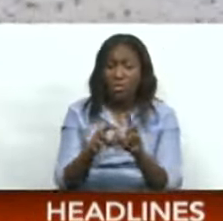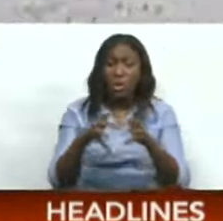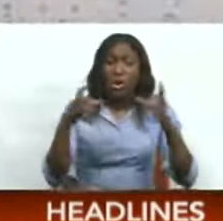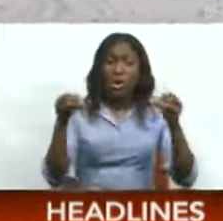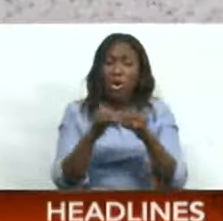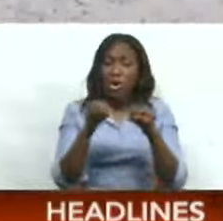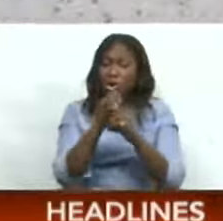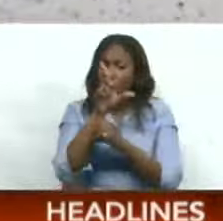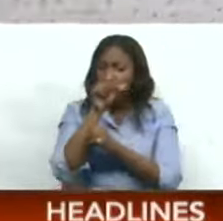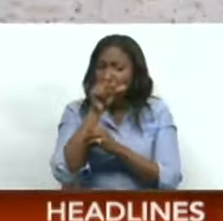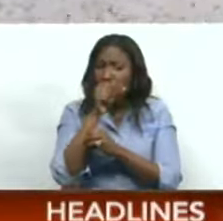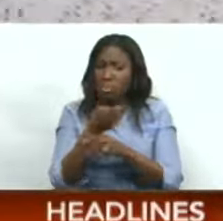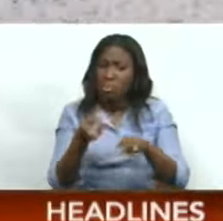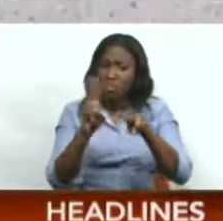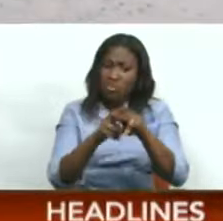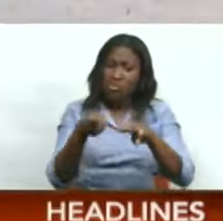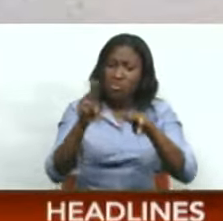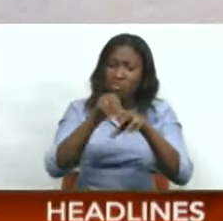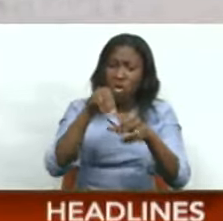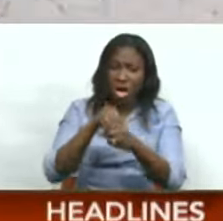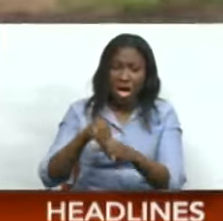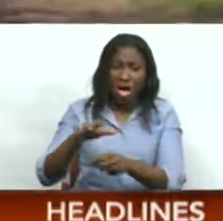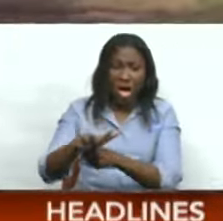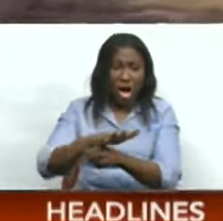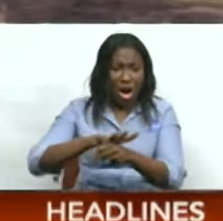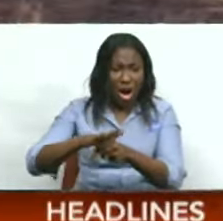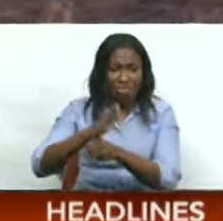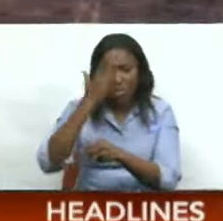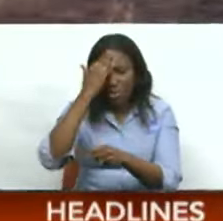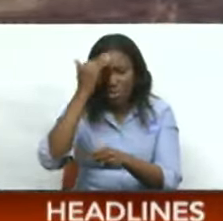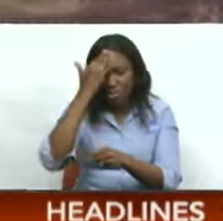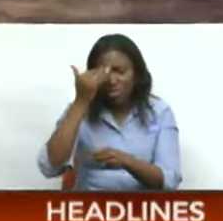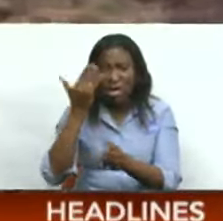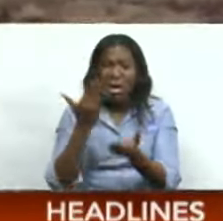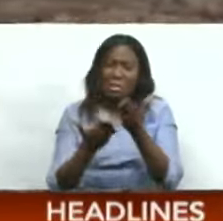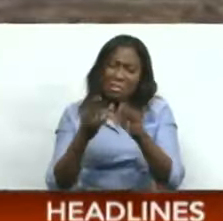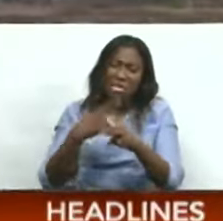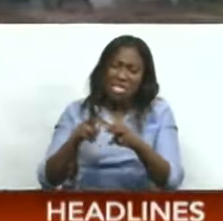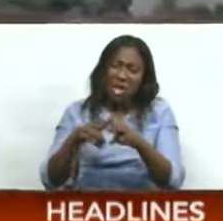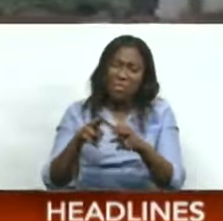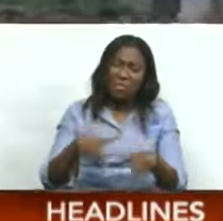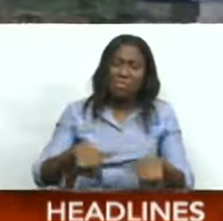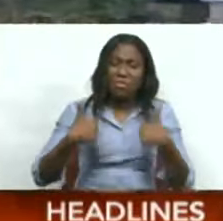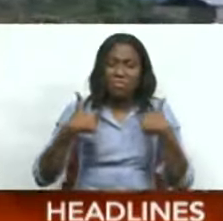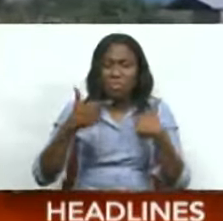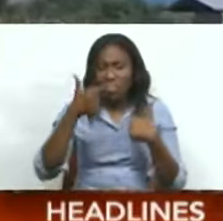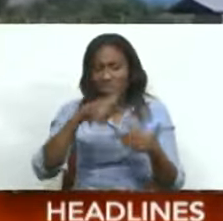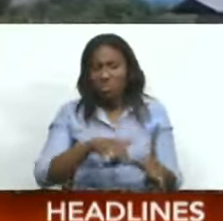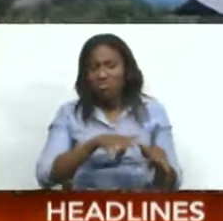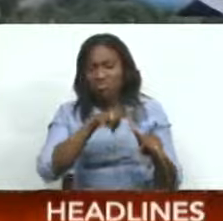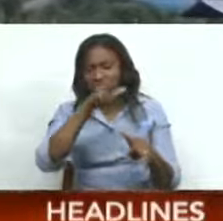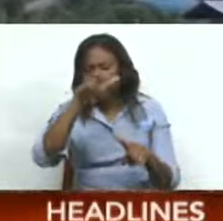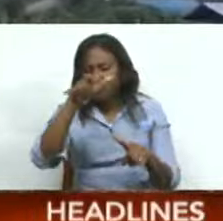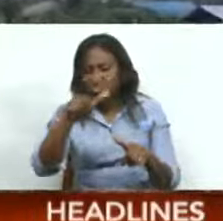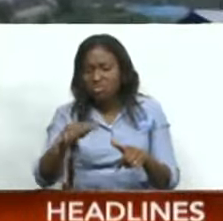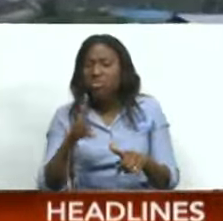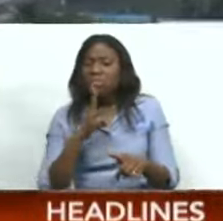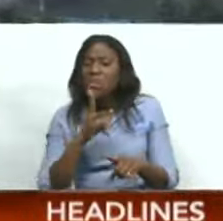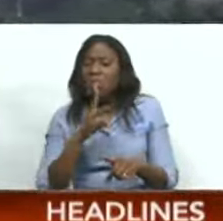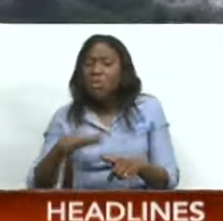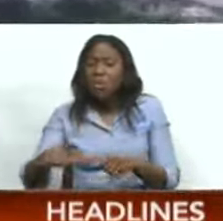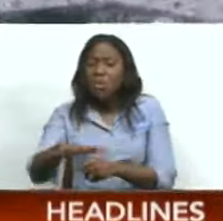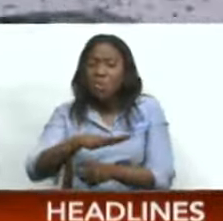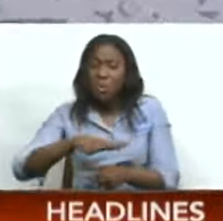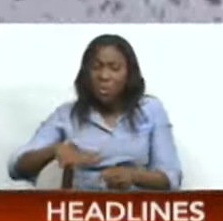population. Hussain says the increase in birds is due to temporary migration triggered by a low water table. The wildlife section and game